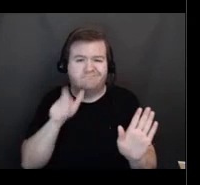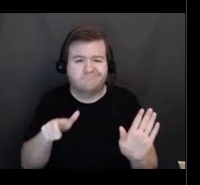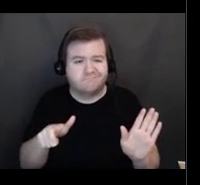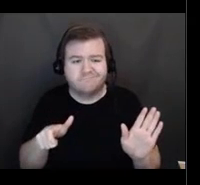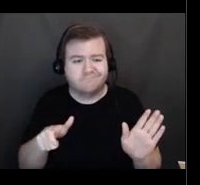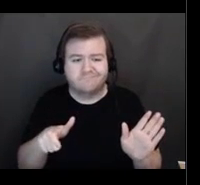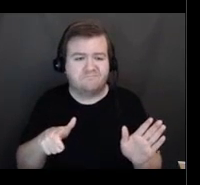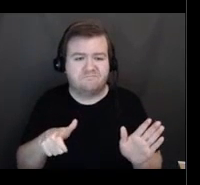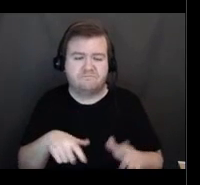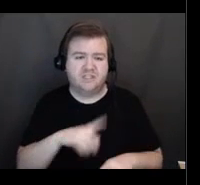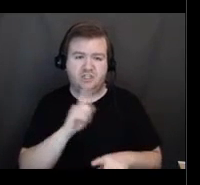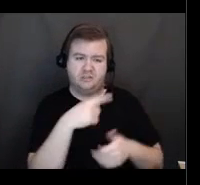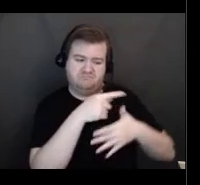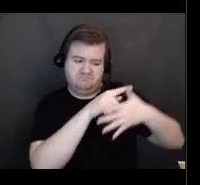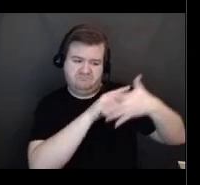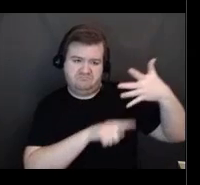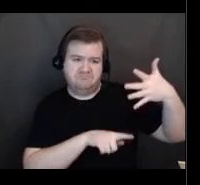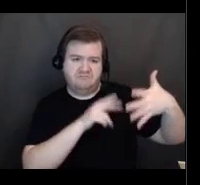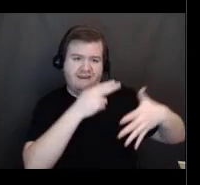from individuals.